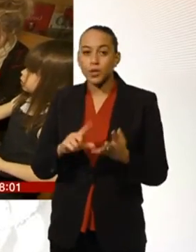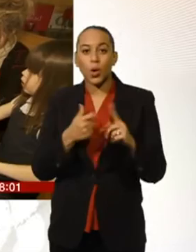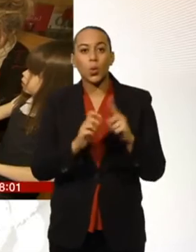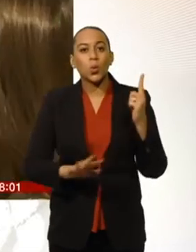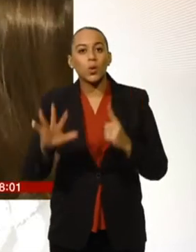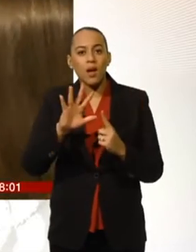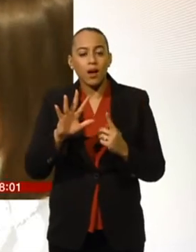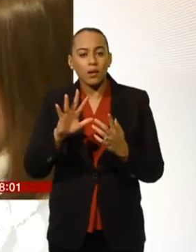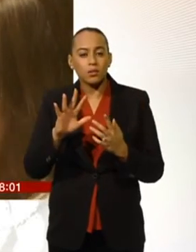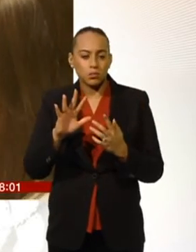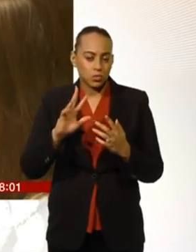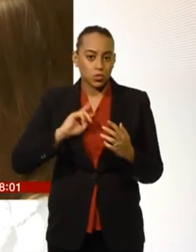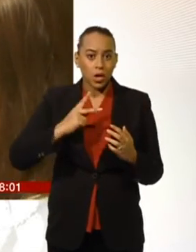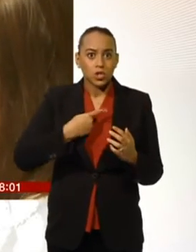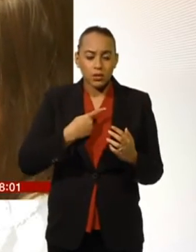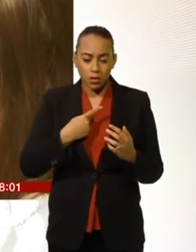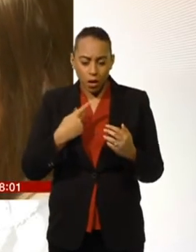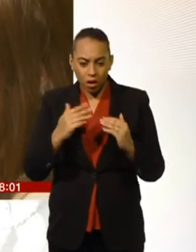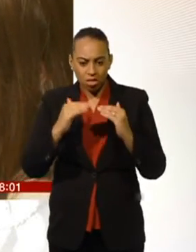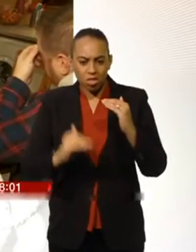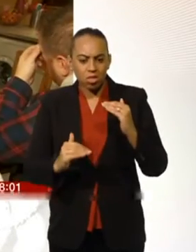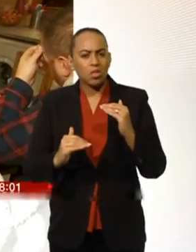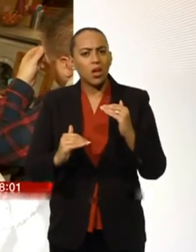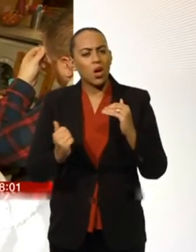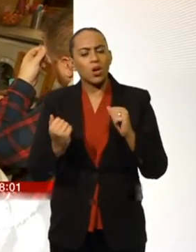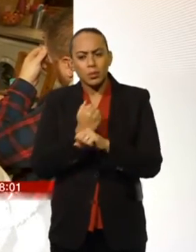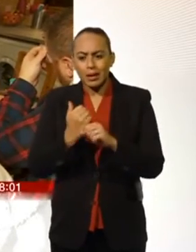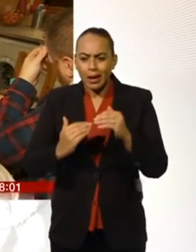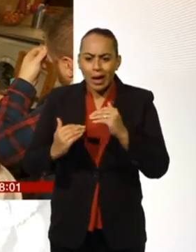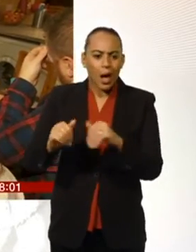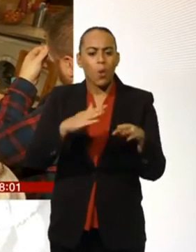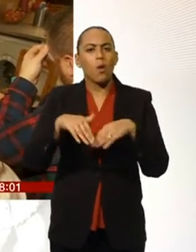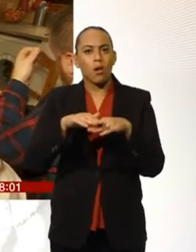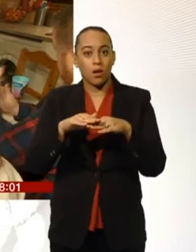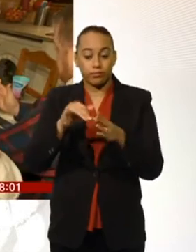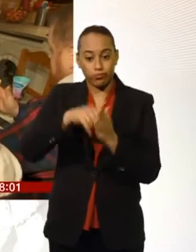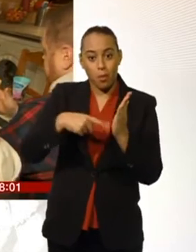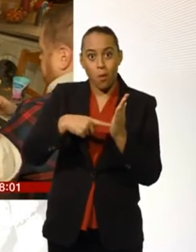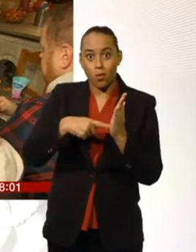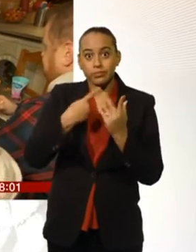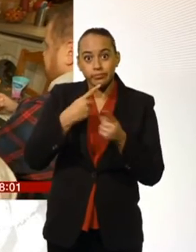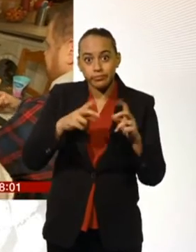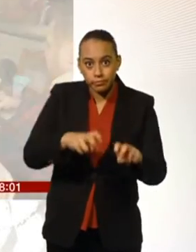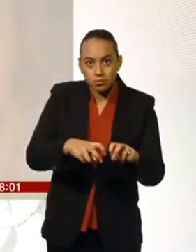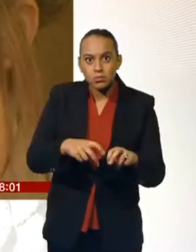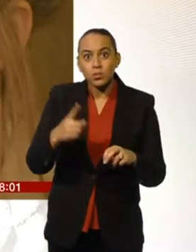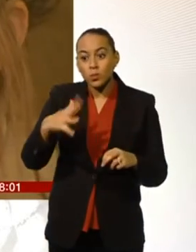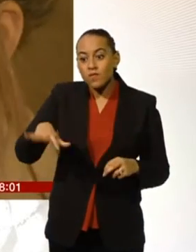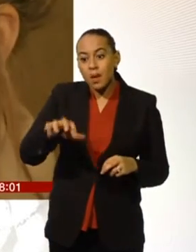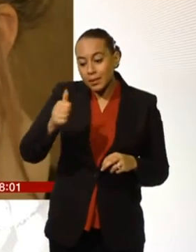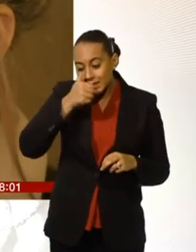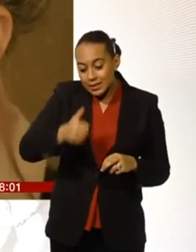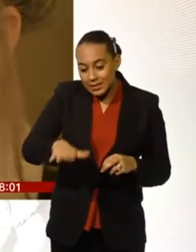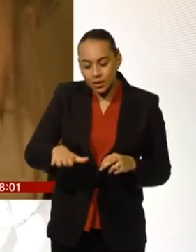fails to treat transgender people as equals, we'll hear about the challenges faced by one family and their six-year-old. She could